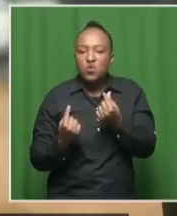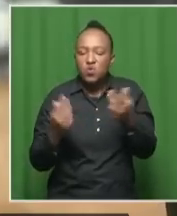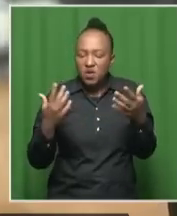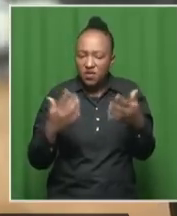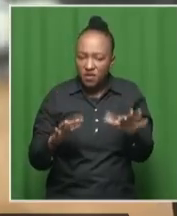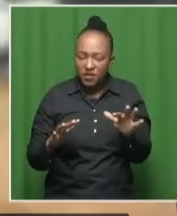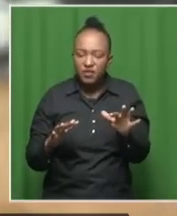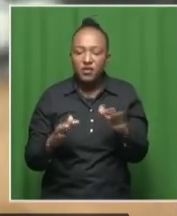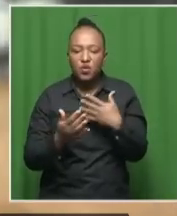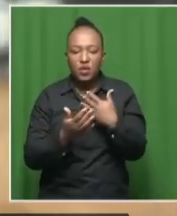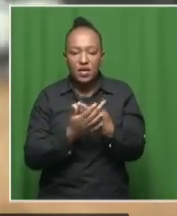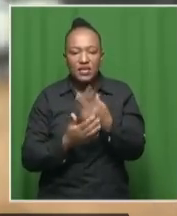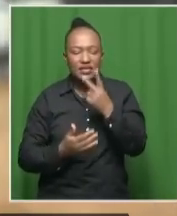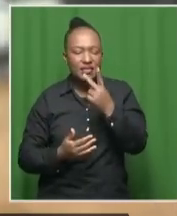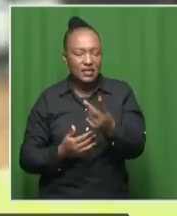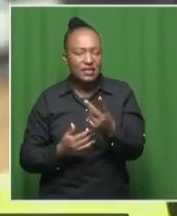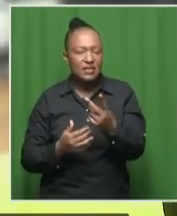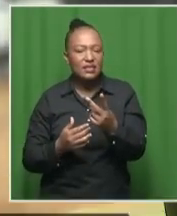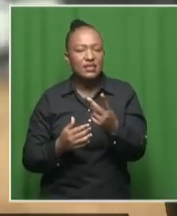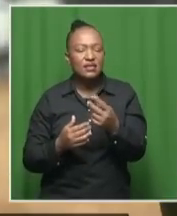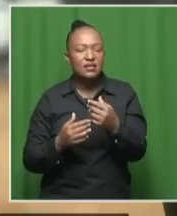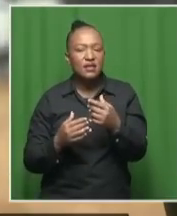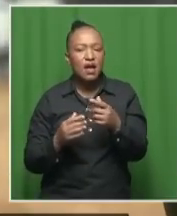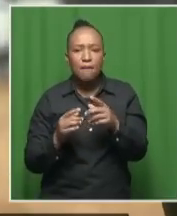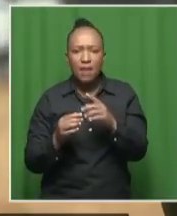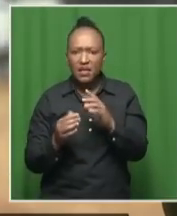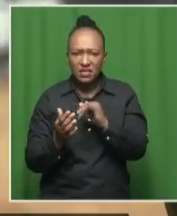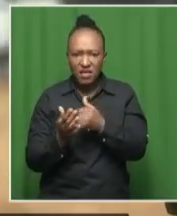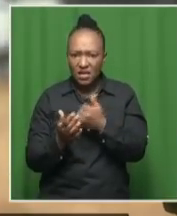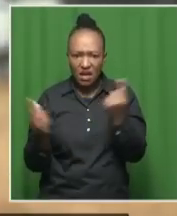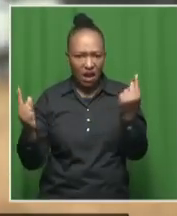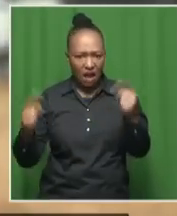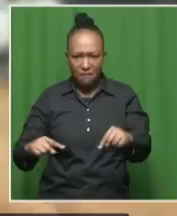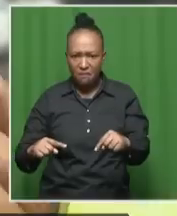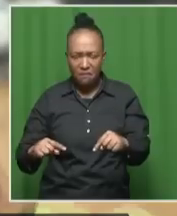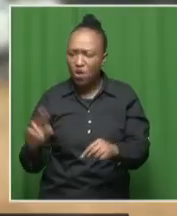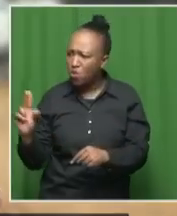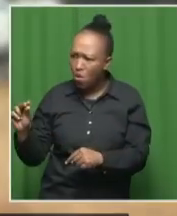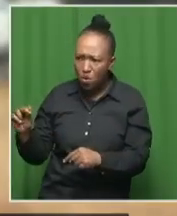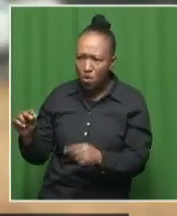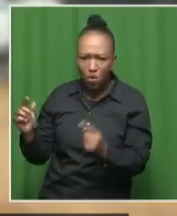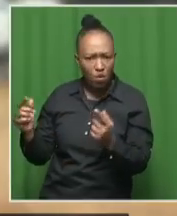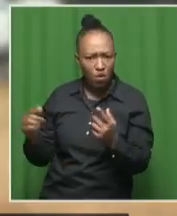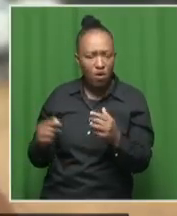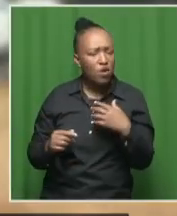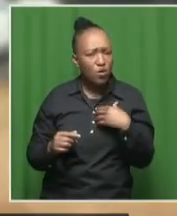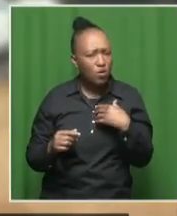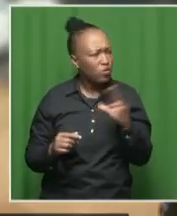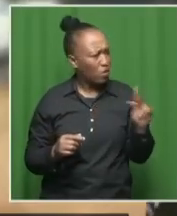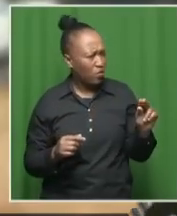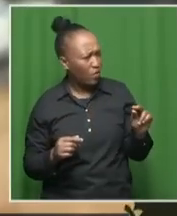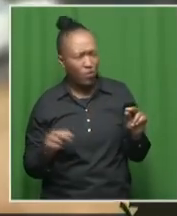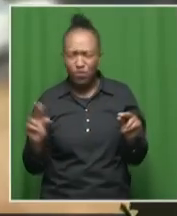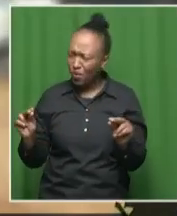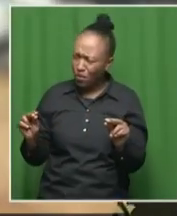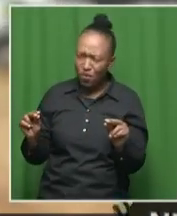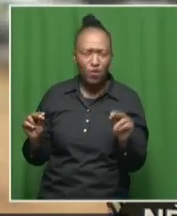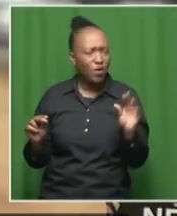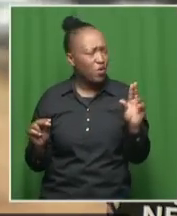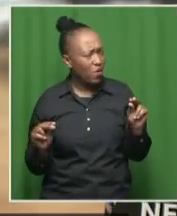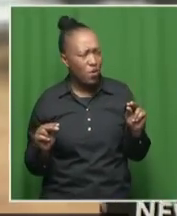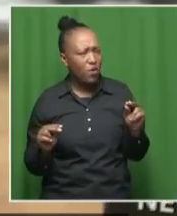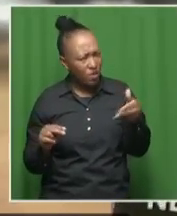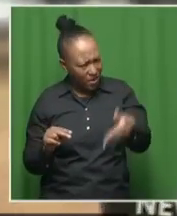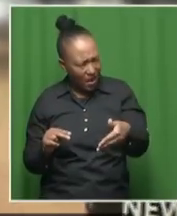inside, you can see Pops here, they've been doing all this they only came now. No, no, no, no, no, they were not here. They were not here, MMC.